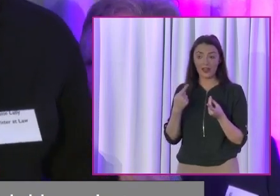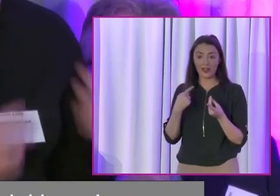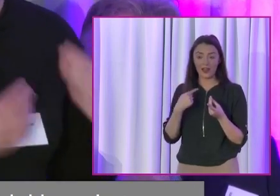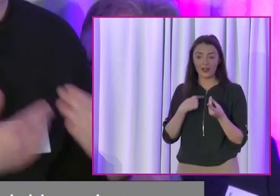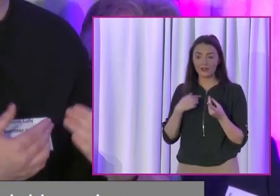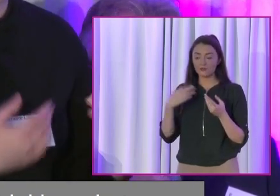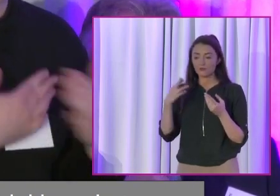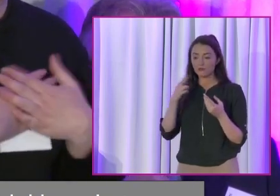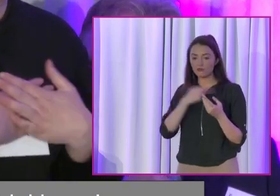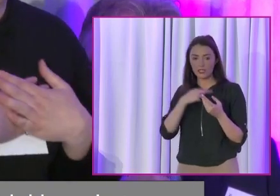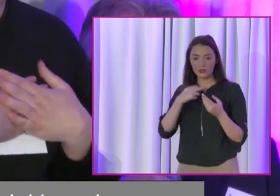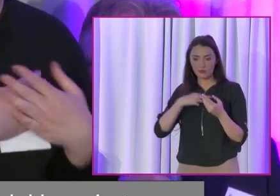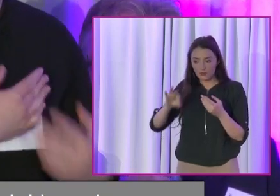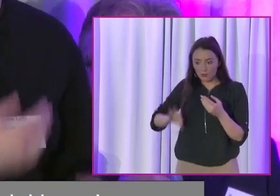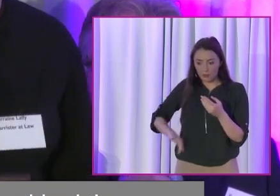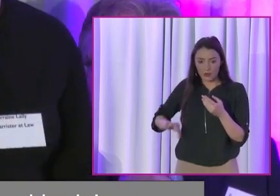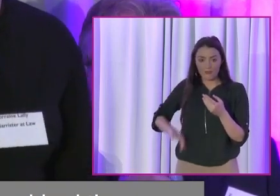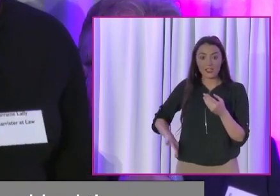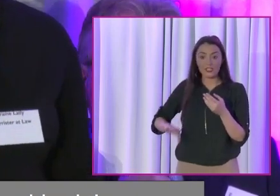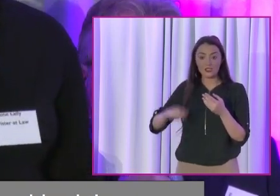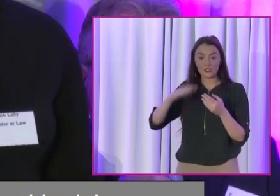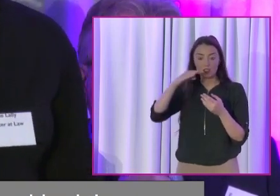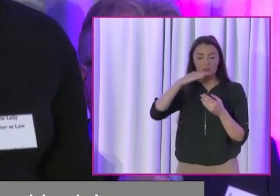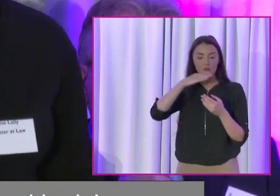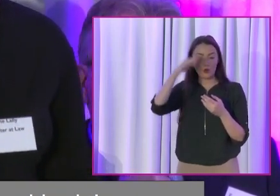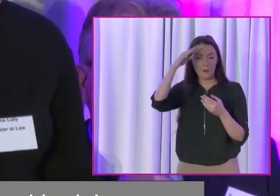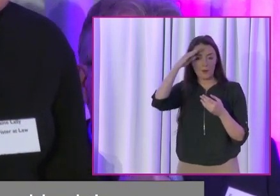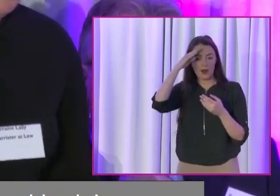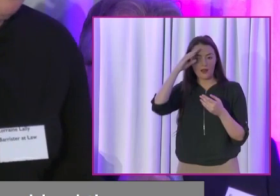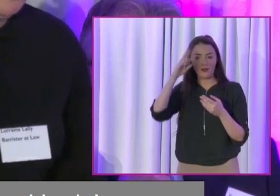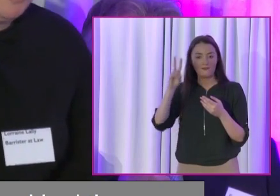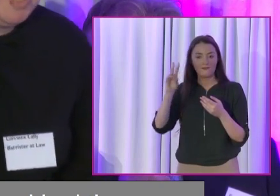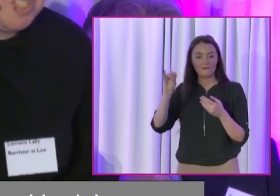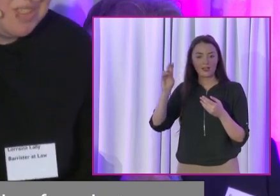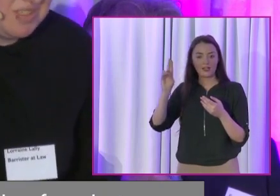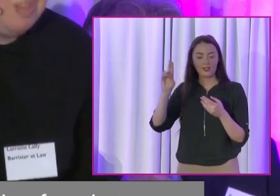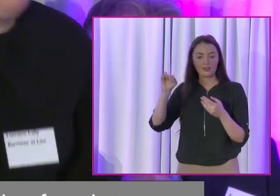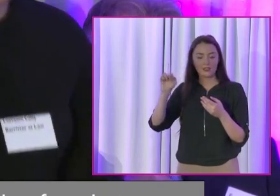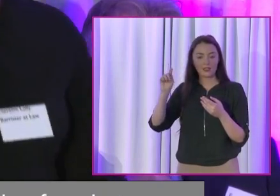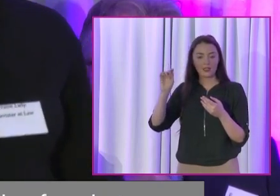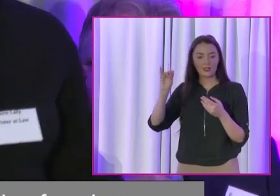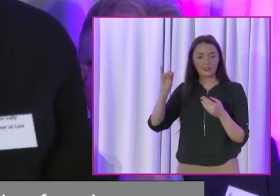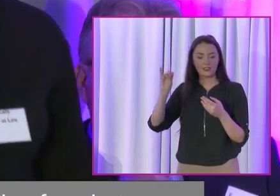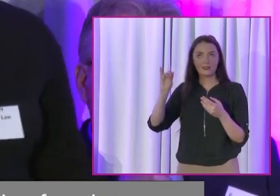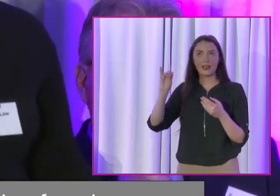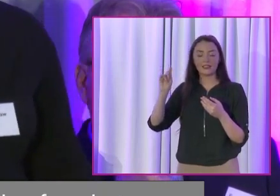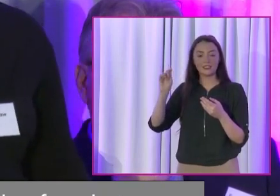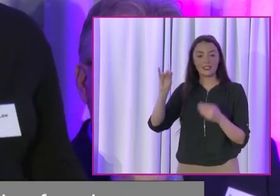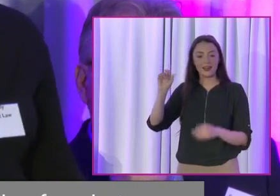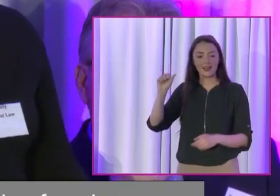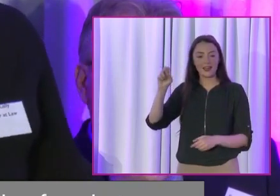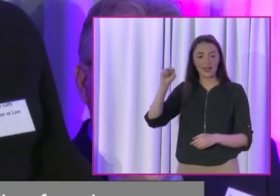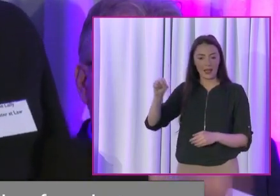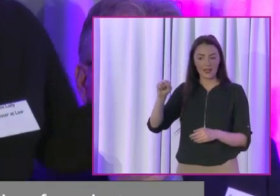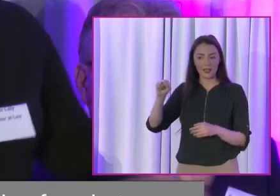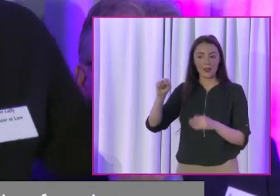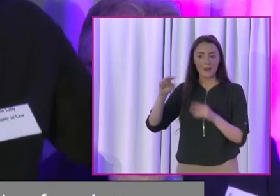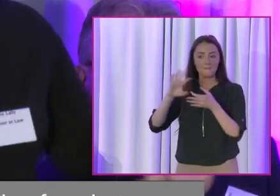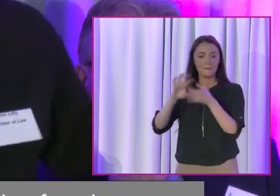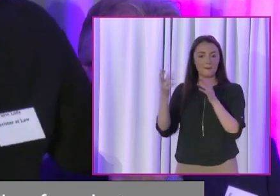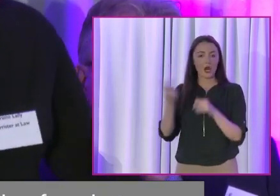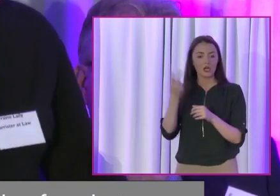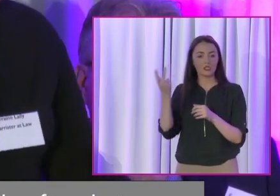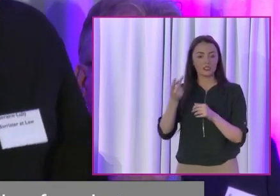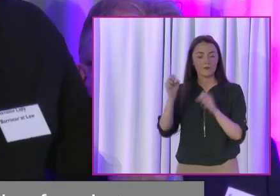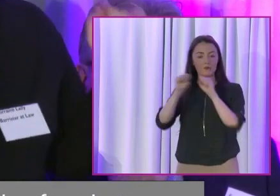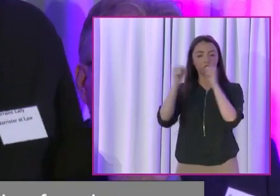distinct privilege to spend a summer working for what we call the Venetian Partnership for Social Justice. The Venetian Partnership for Social Justice work